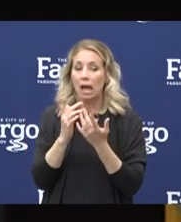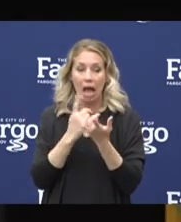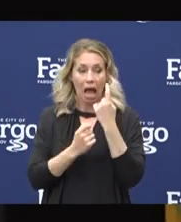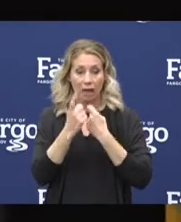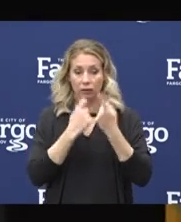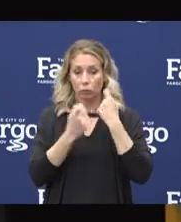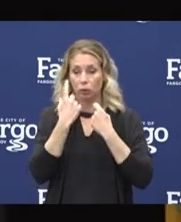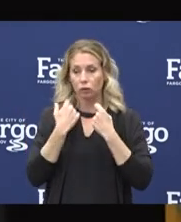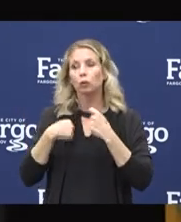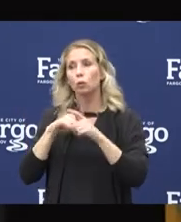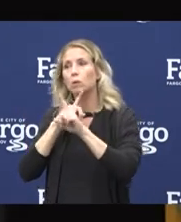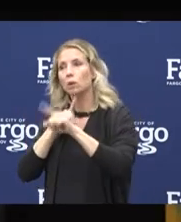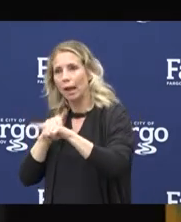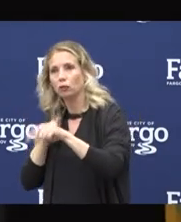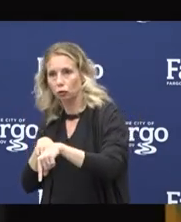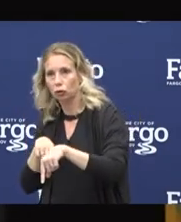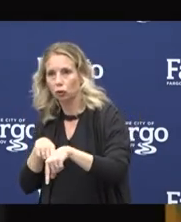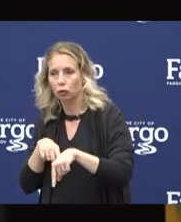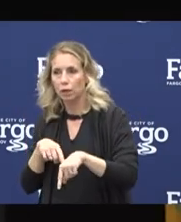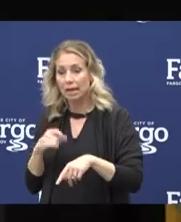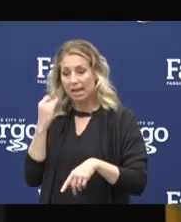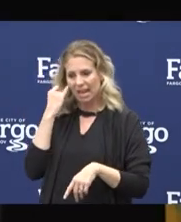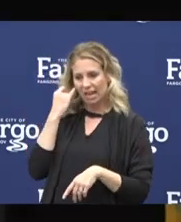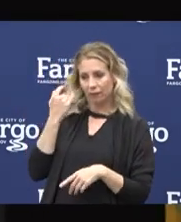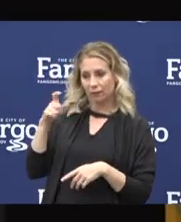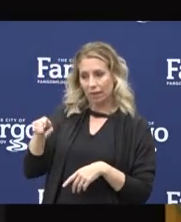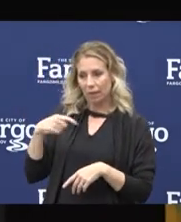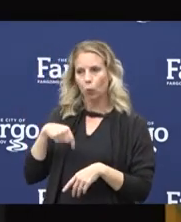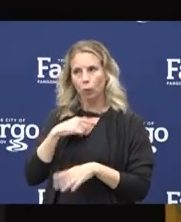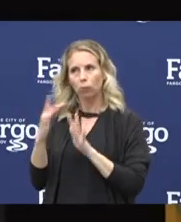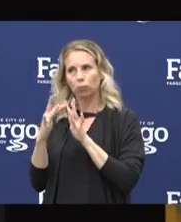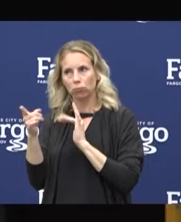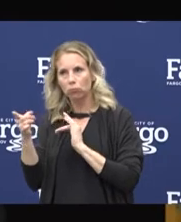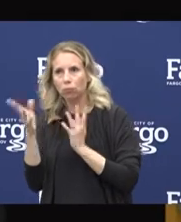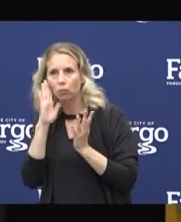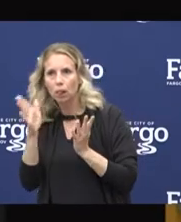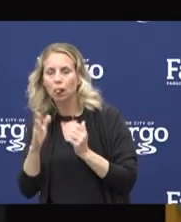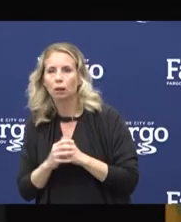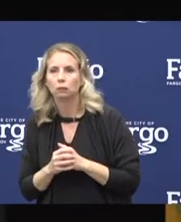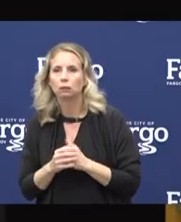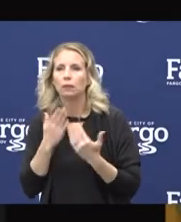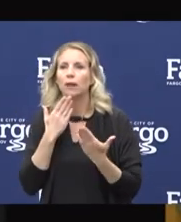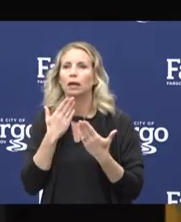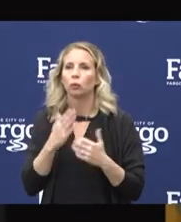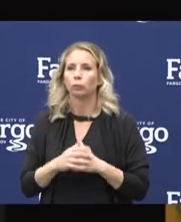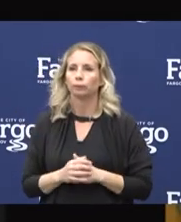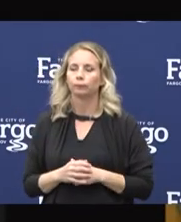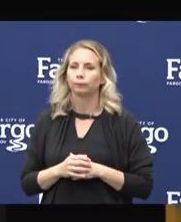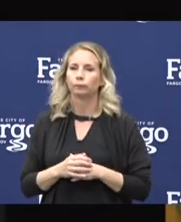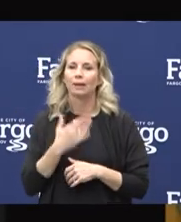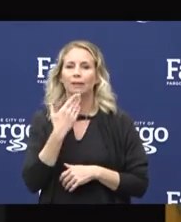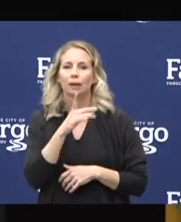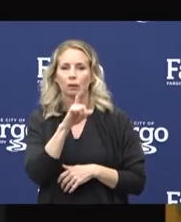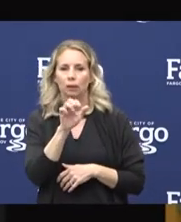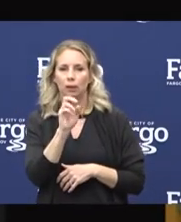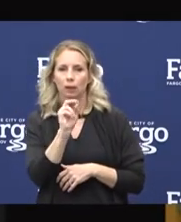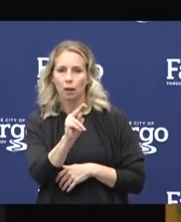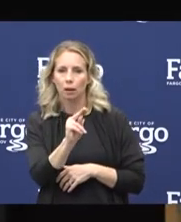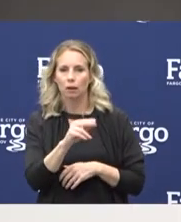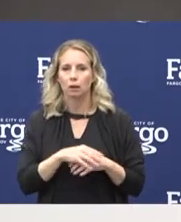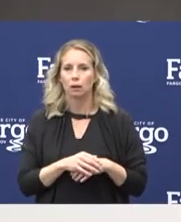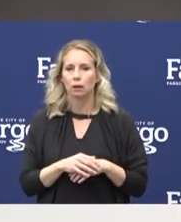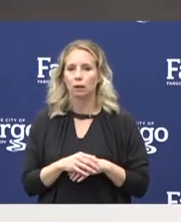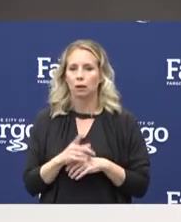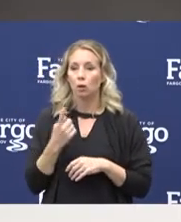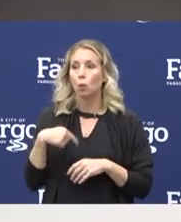And we'll reach out to you if there's a need. Thank you, Mayor. Thank you, Leon. And people have to understand we have